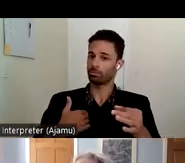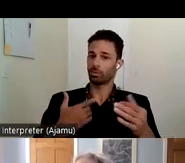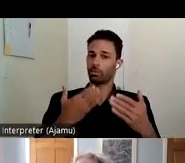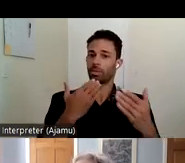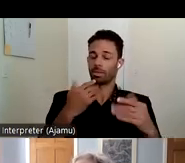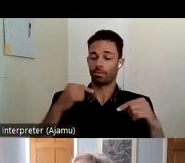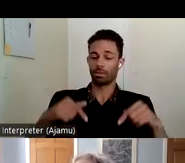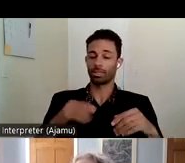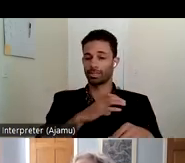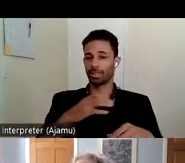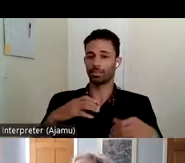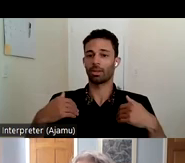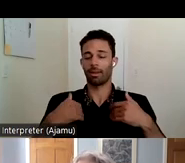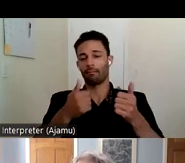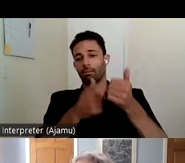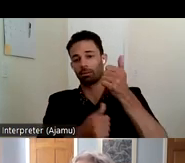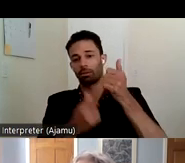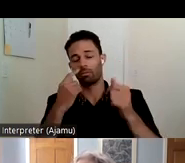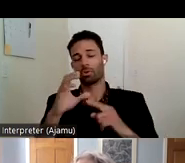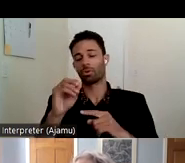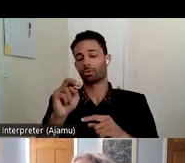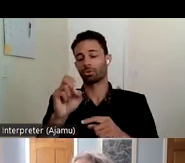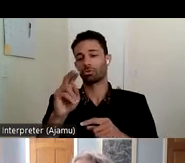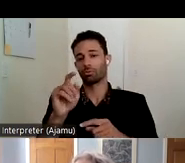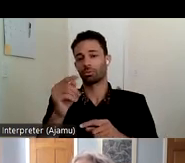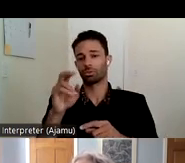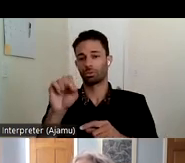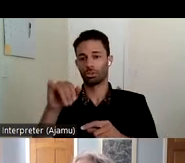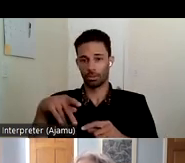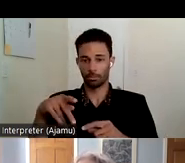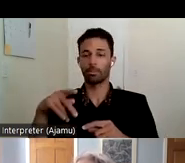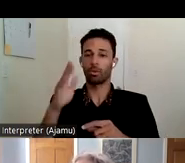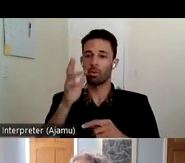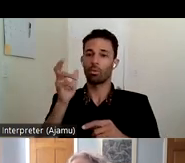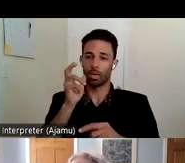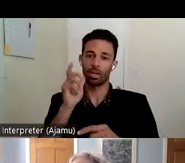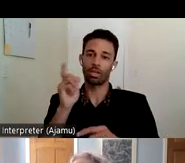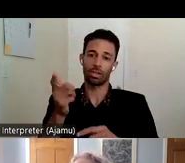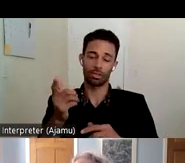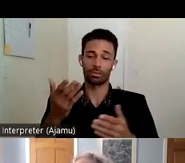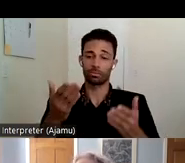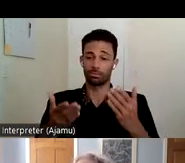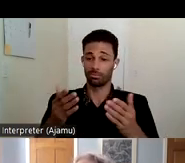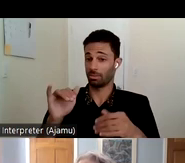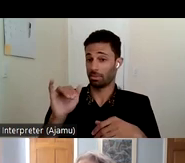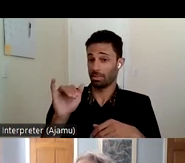subcommittee on conservatorship which we're going to be hearing about later and perhaps that could even be a first step towards having